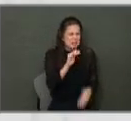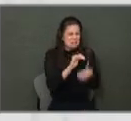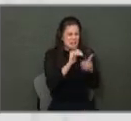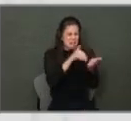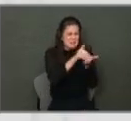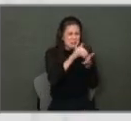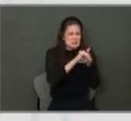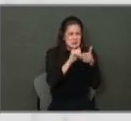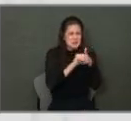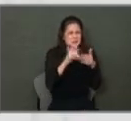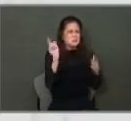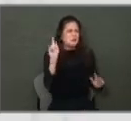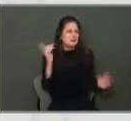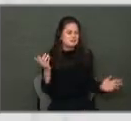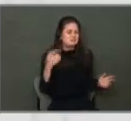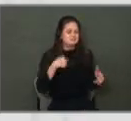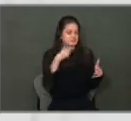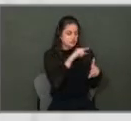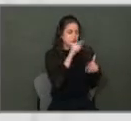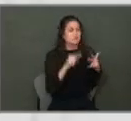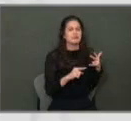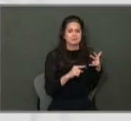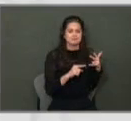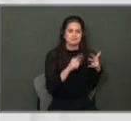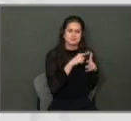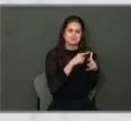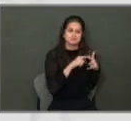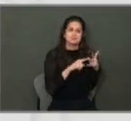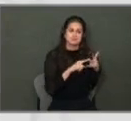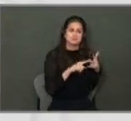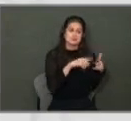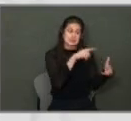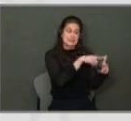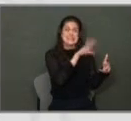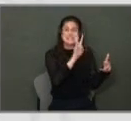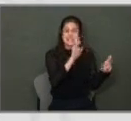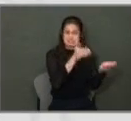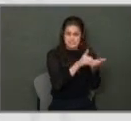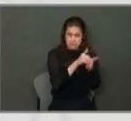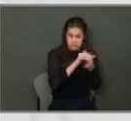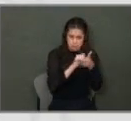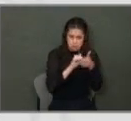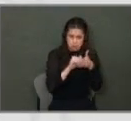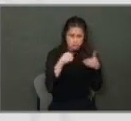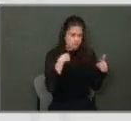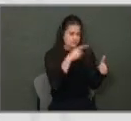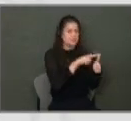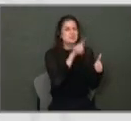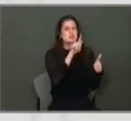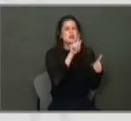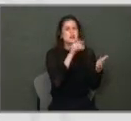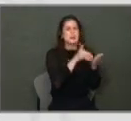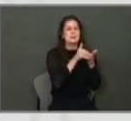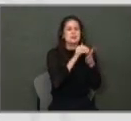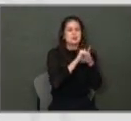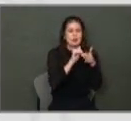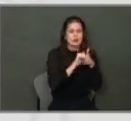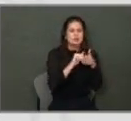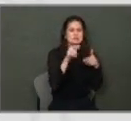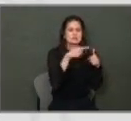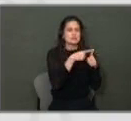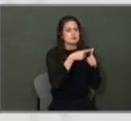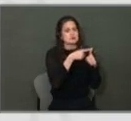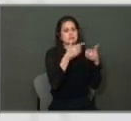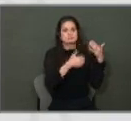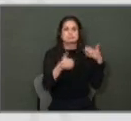The other 25 is in three areas in the proposed budget. Six of it is in that $21 million because that was a high